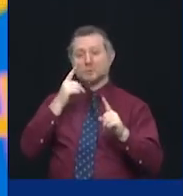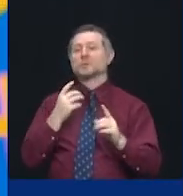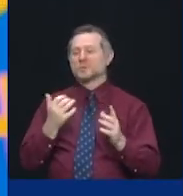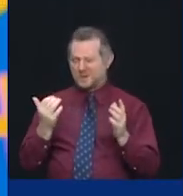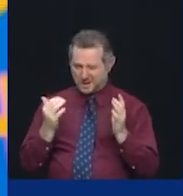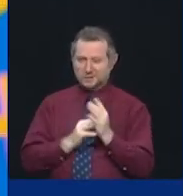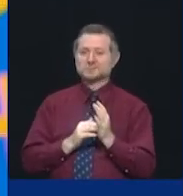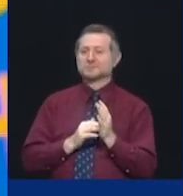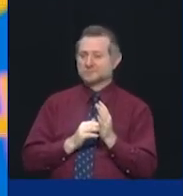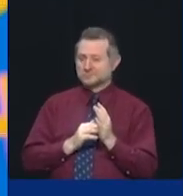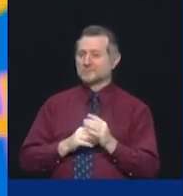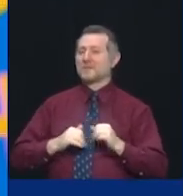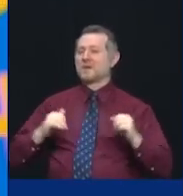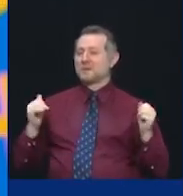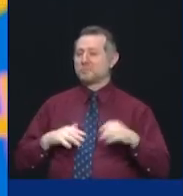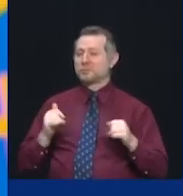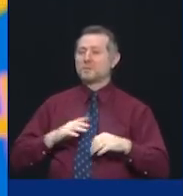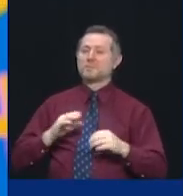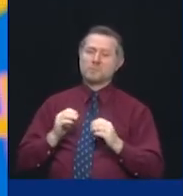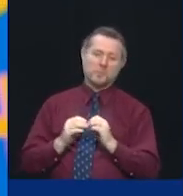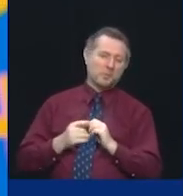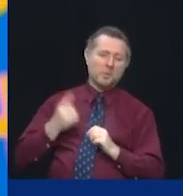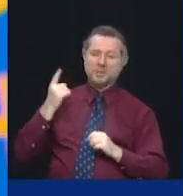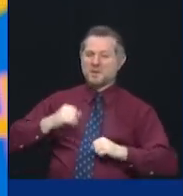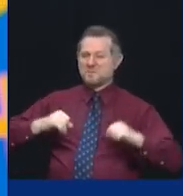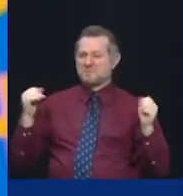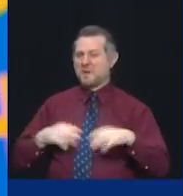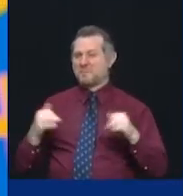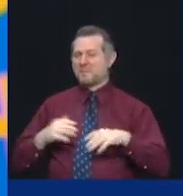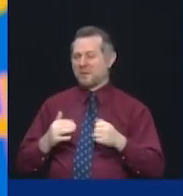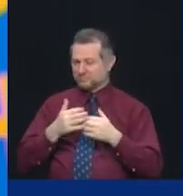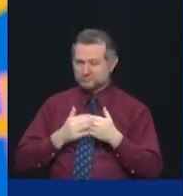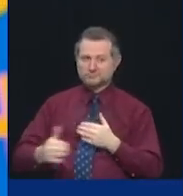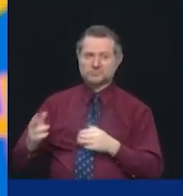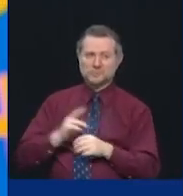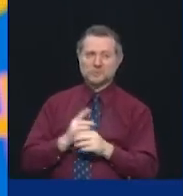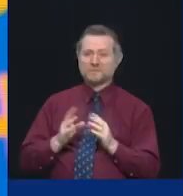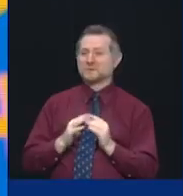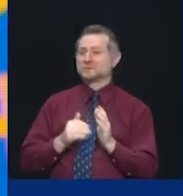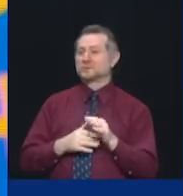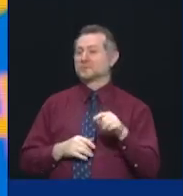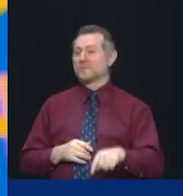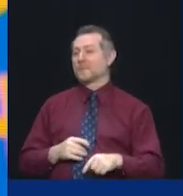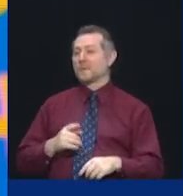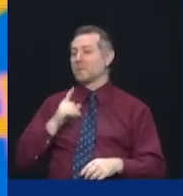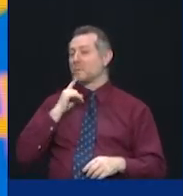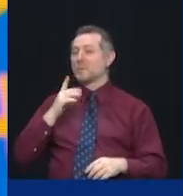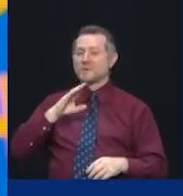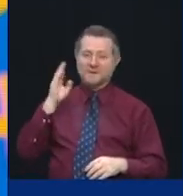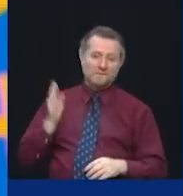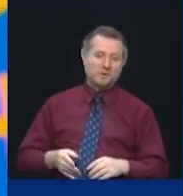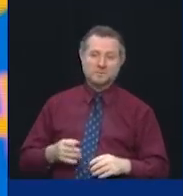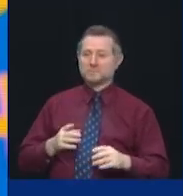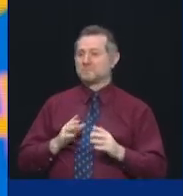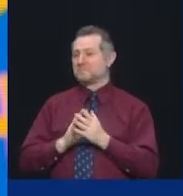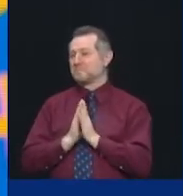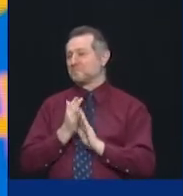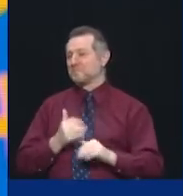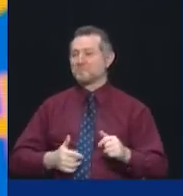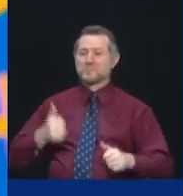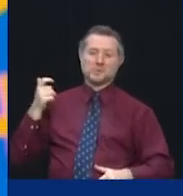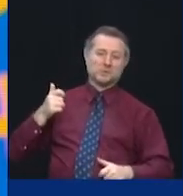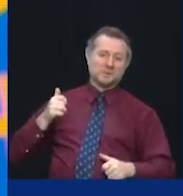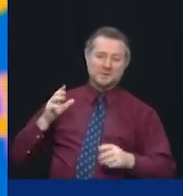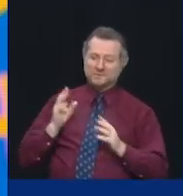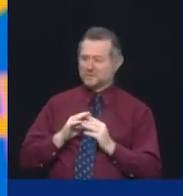we can move back into the marketplace because we will never be the biggest convention center in the country, but we will be